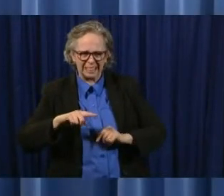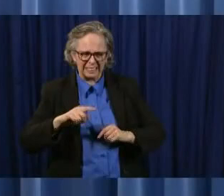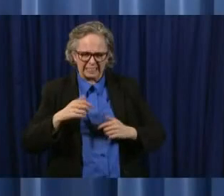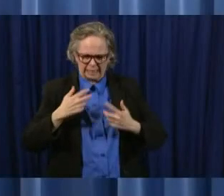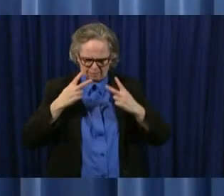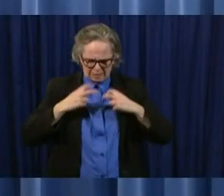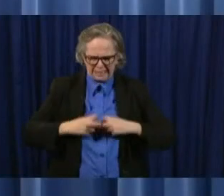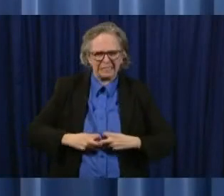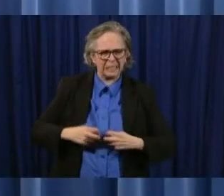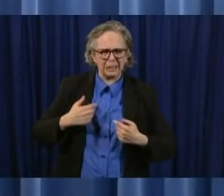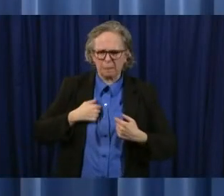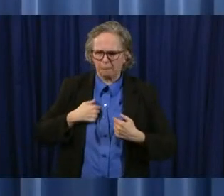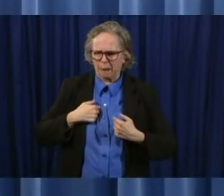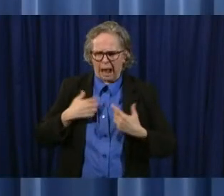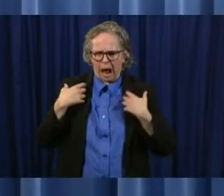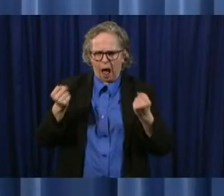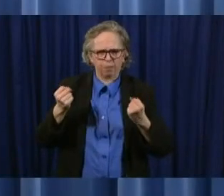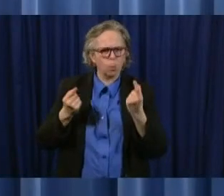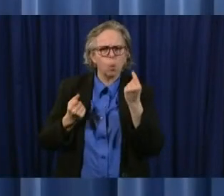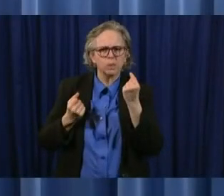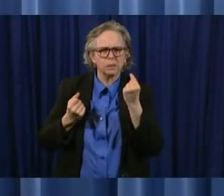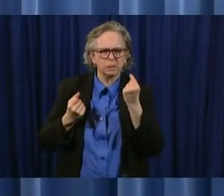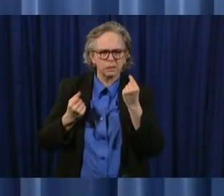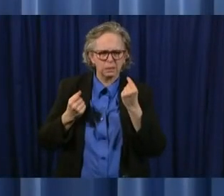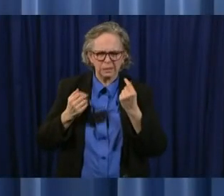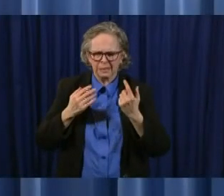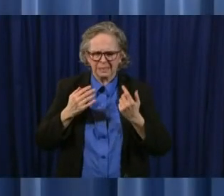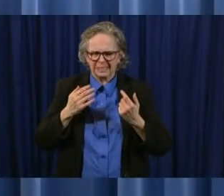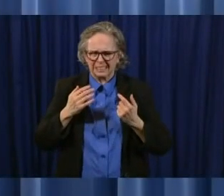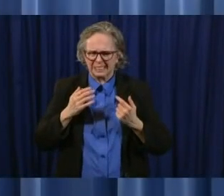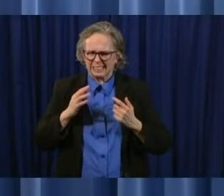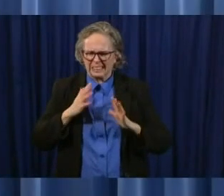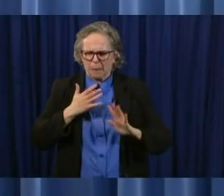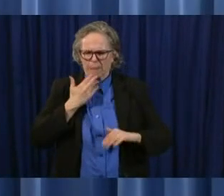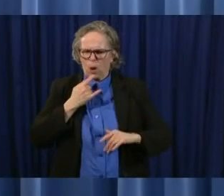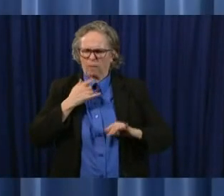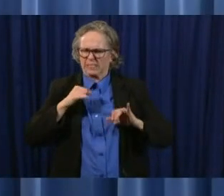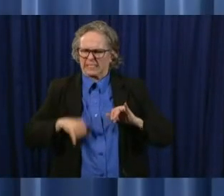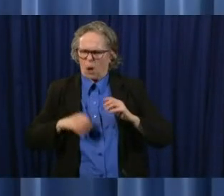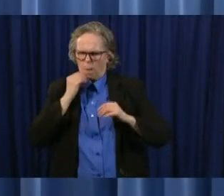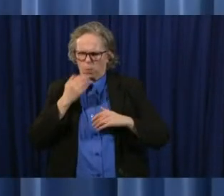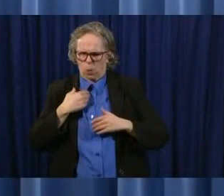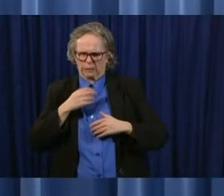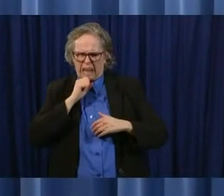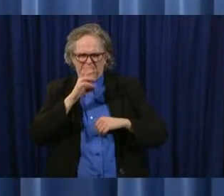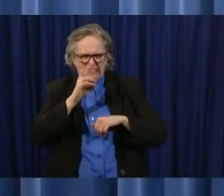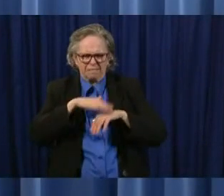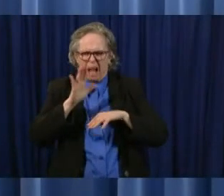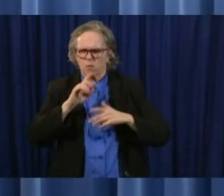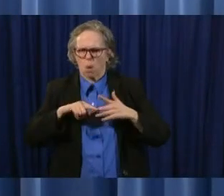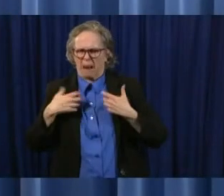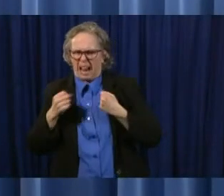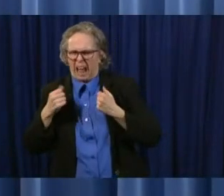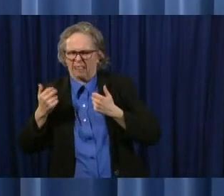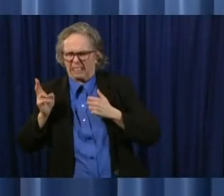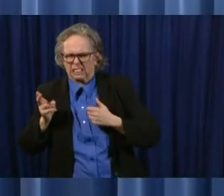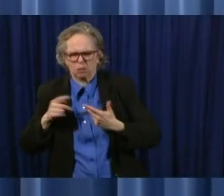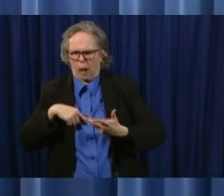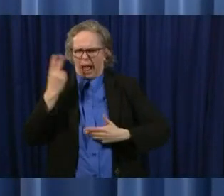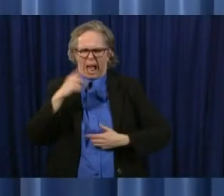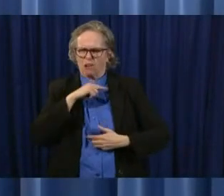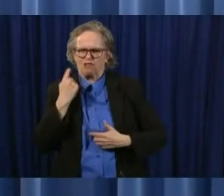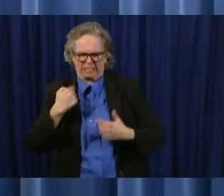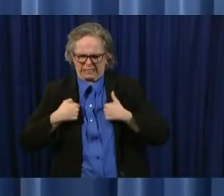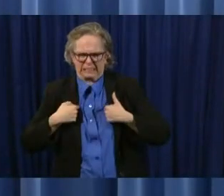um they may say i'm staying here uh because it's really a high high risk so